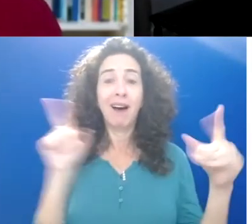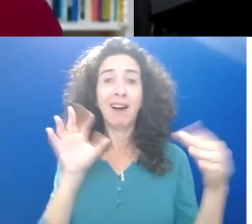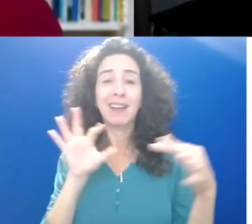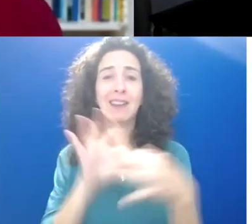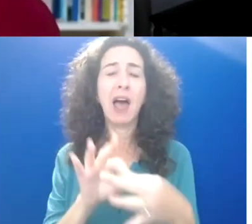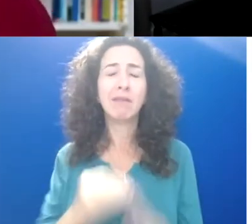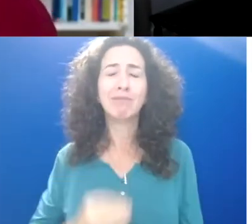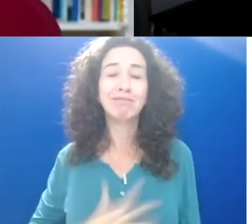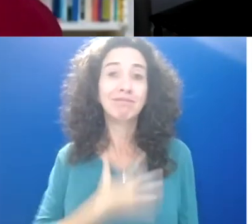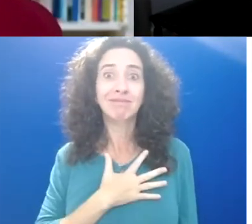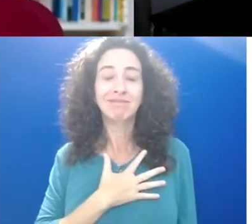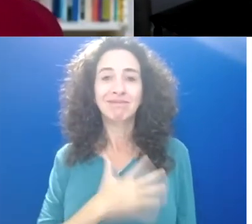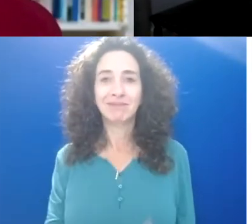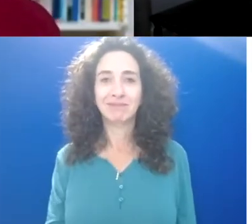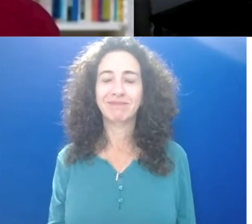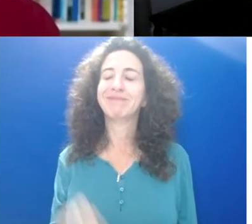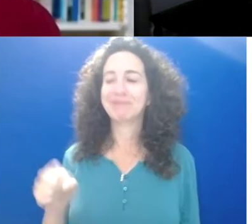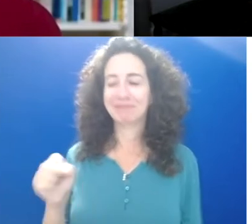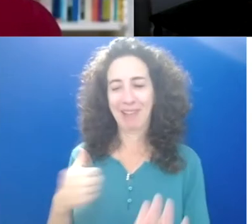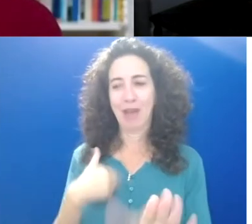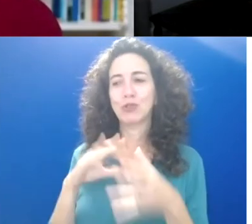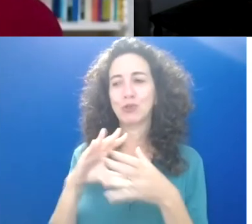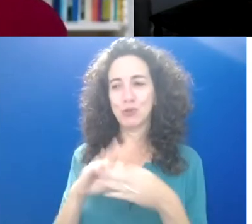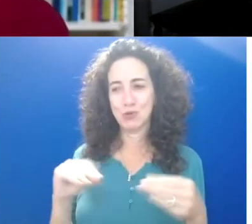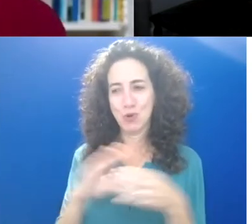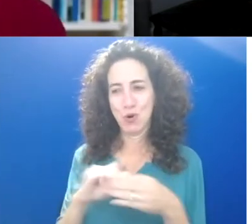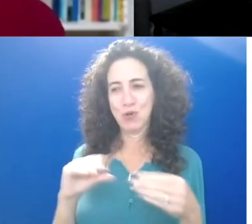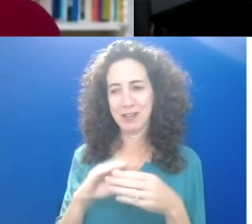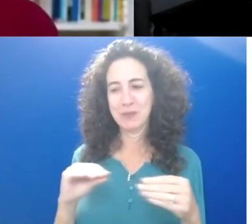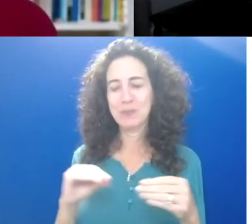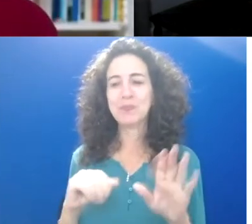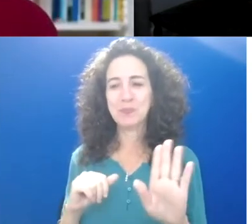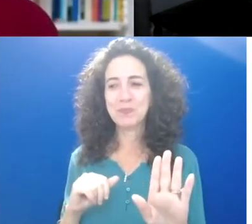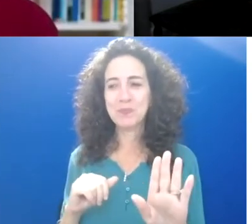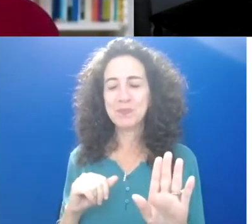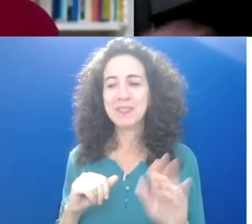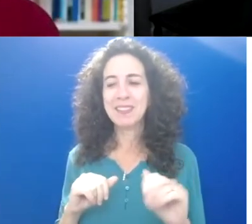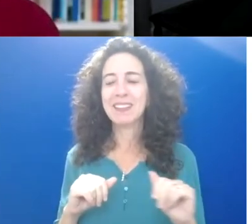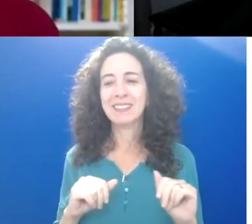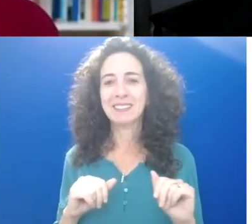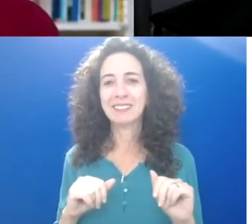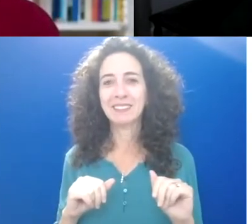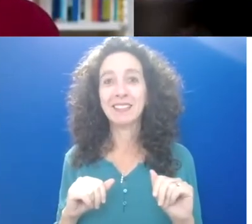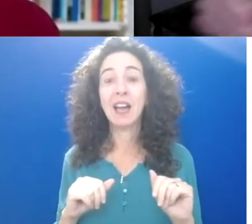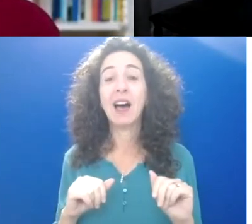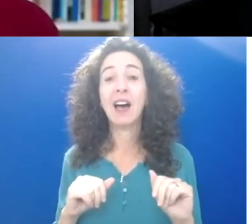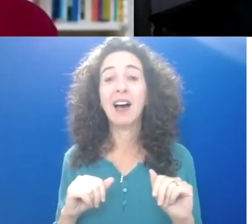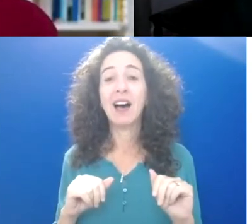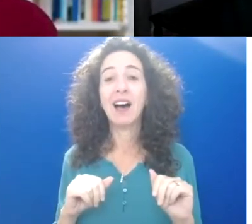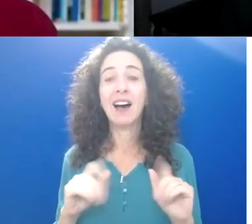I'll share what a story I shared with you, with the group. I'll share with a story I shared with you ahead of time, which is that